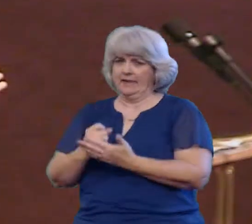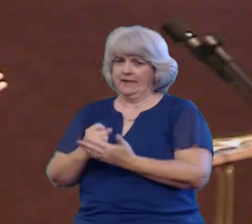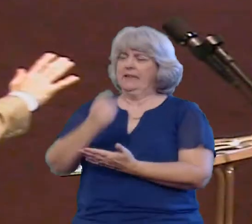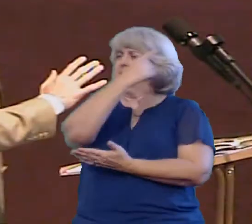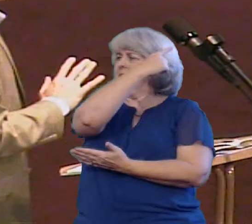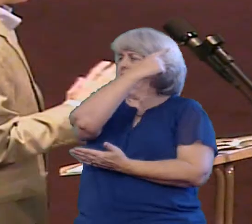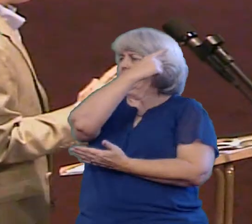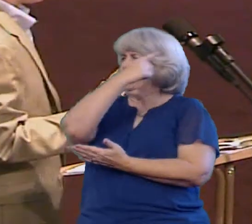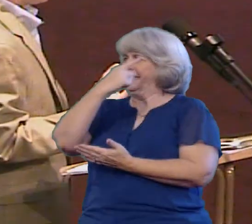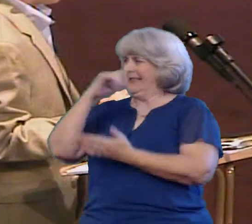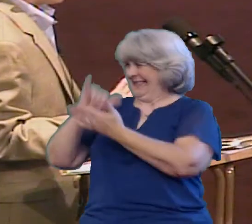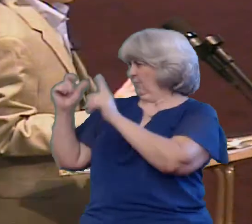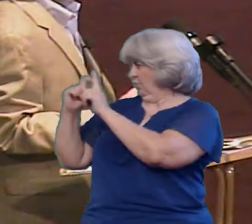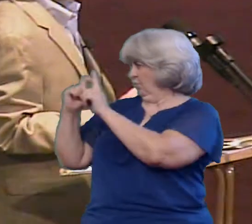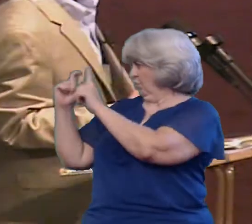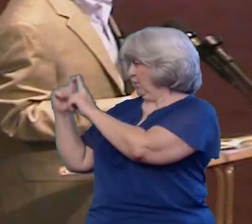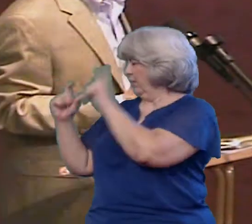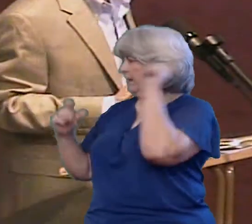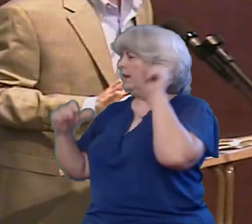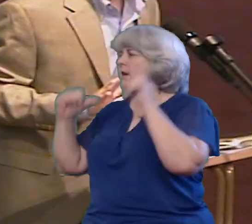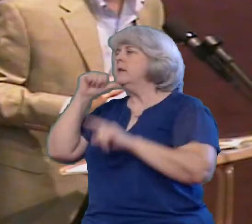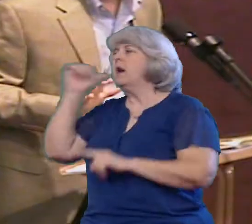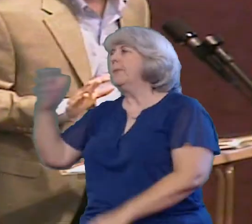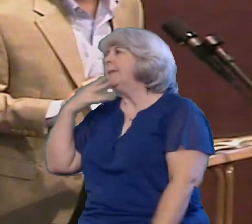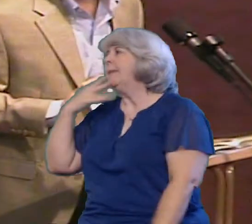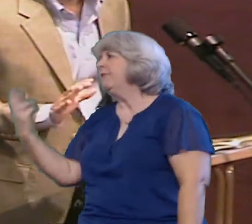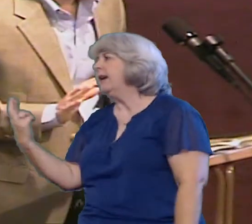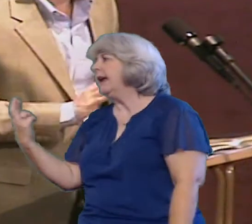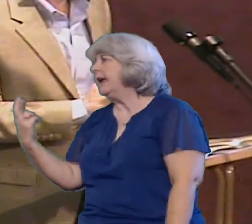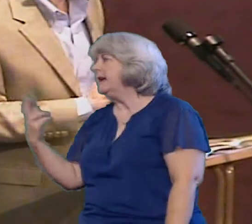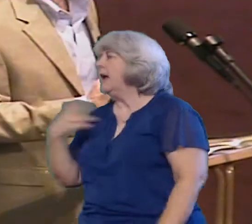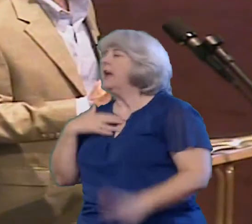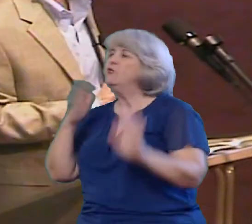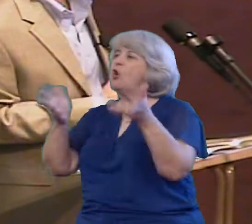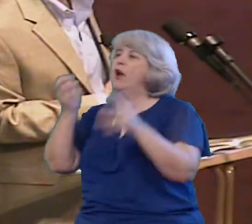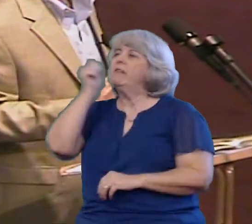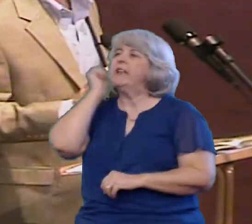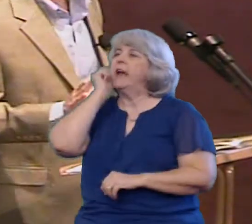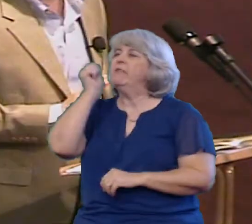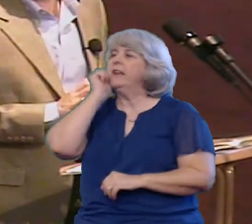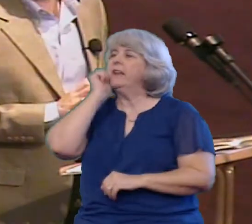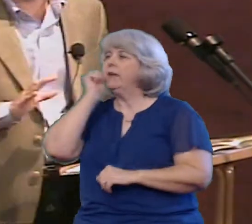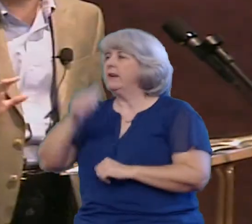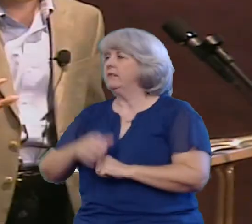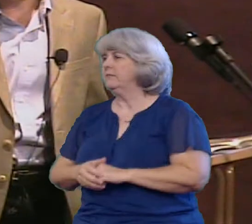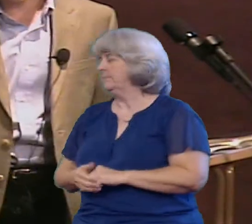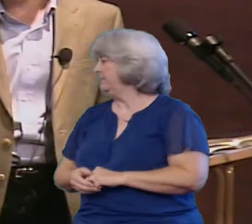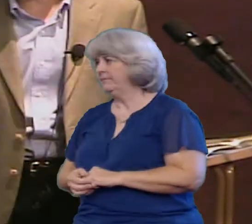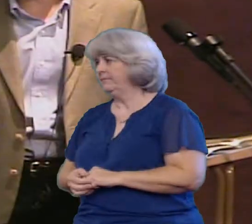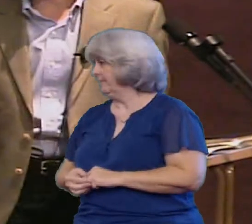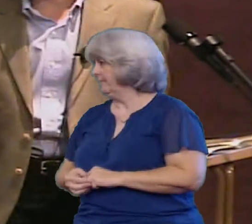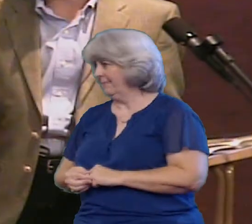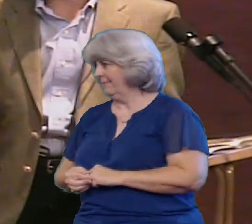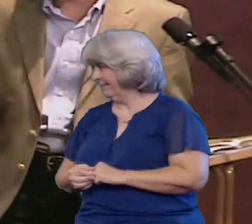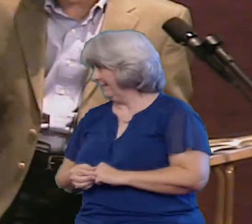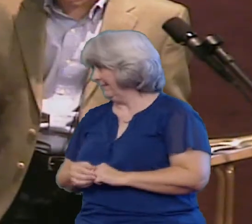And I don't want it to just be somebody you talk to every day I don't want it to be somebody that maybe you've got a deep relationship with But I want